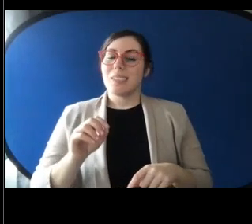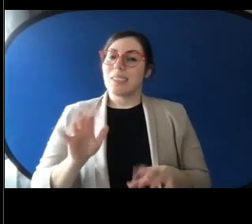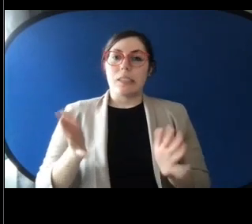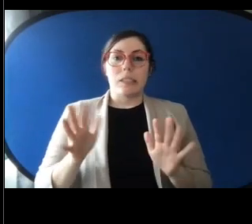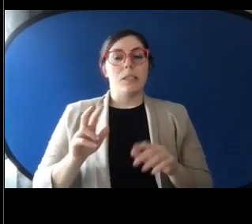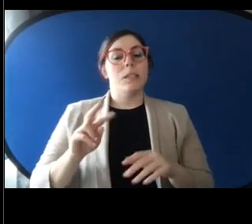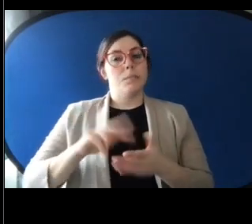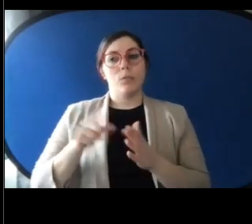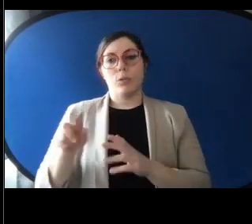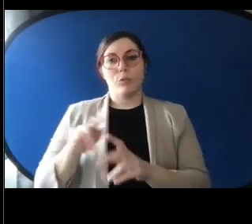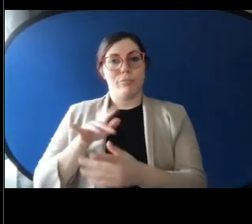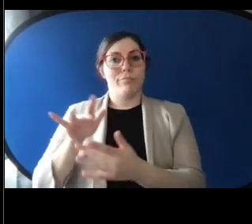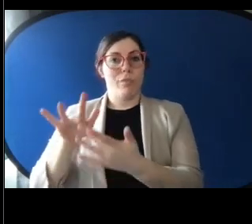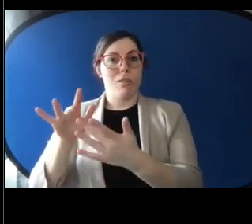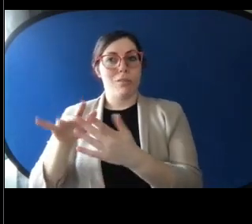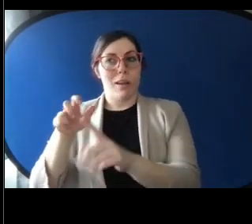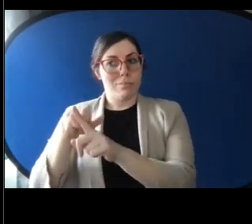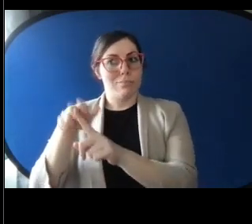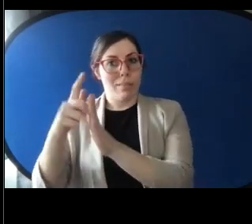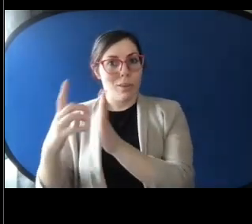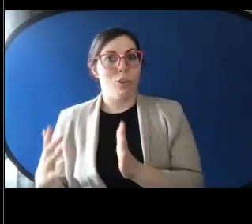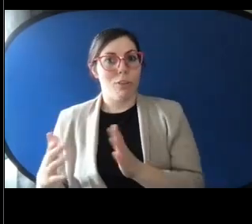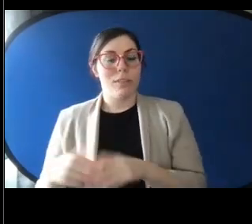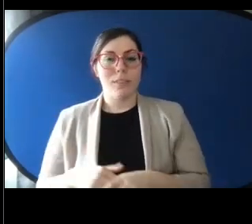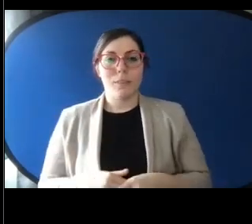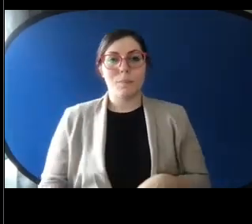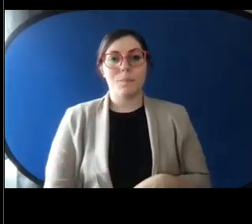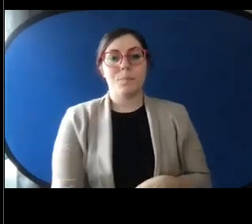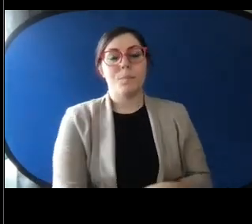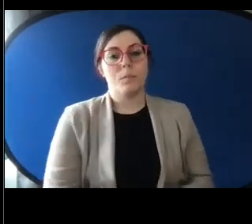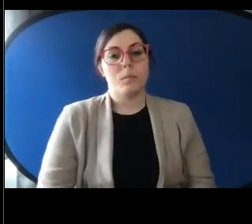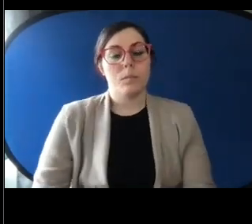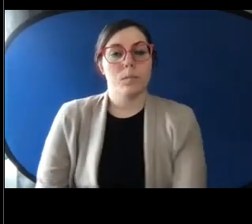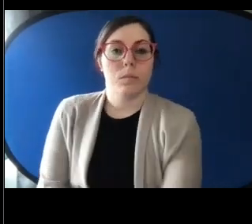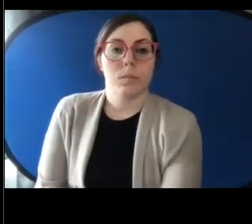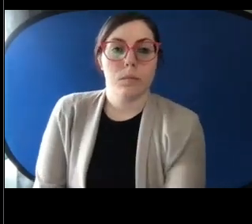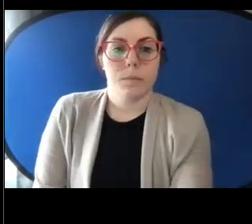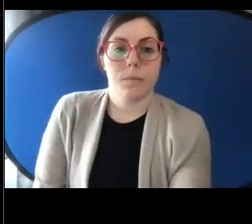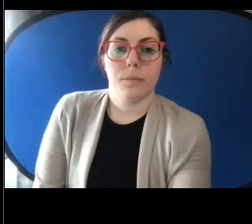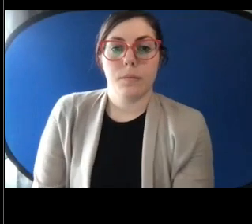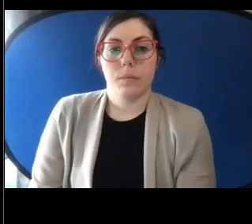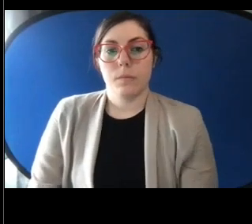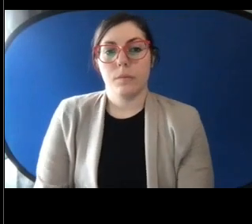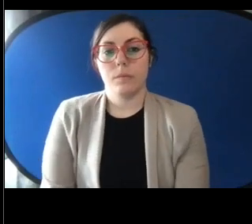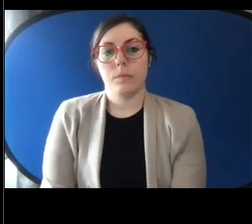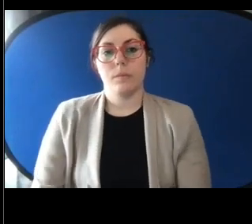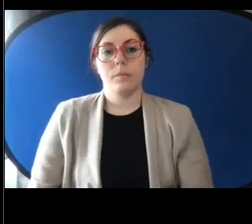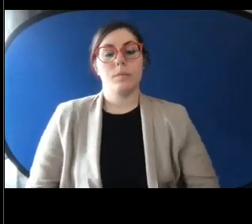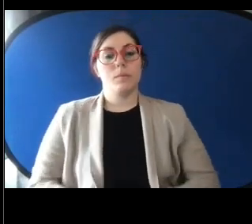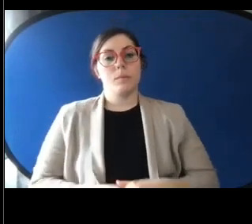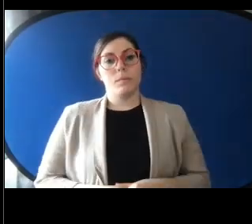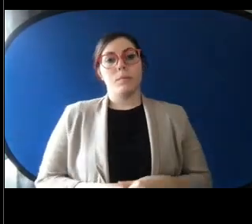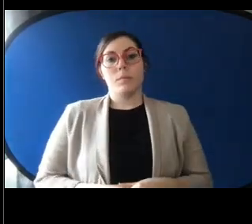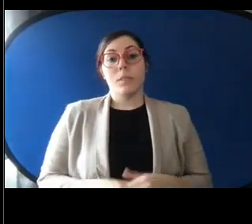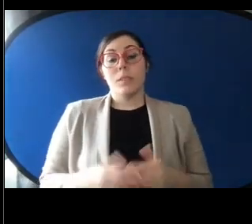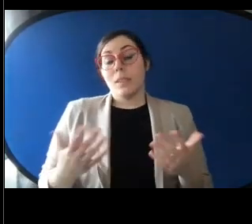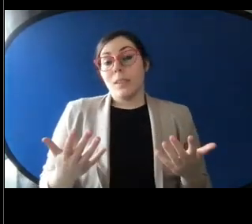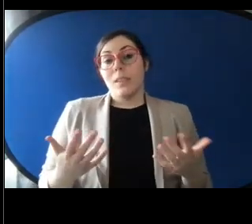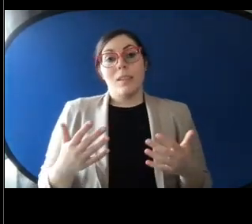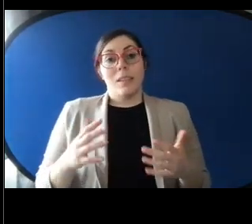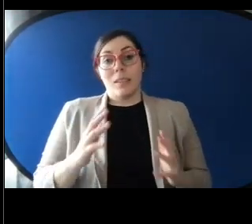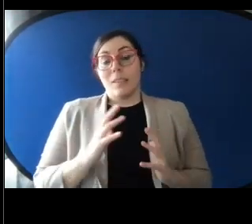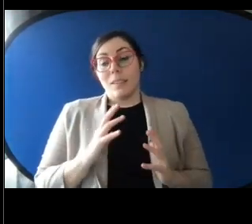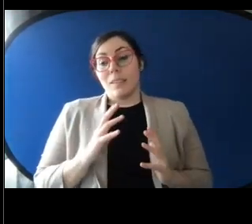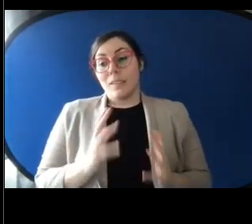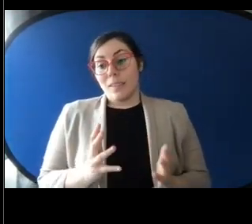your legal counsel again should you have legal counsel or you're going to go try and find some. And that's no fun. We can spend all of time with lawyers and we'll never